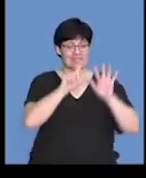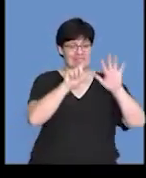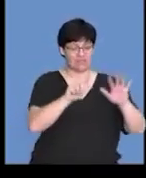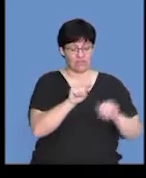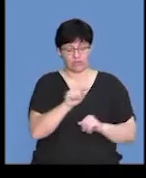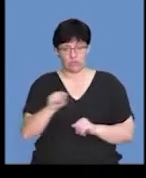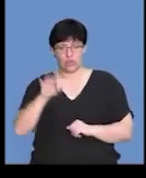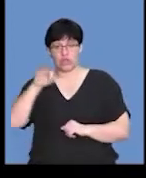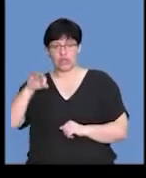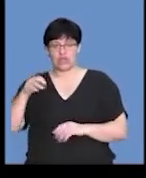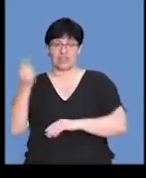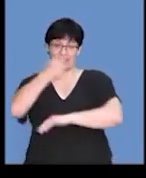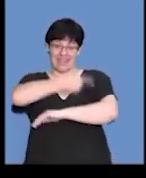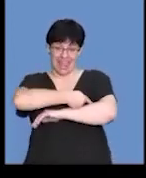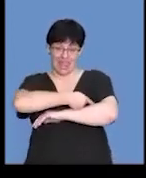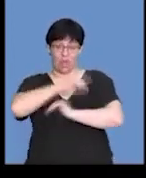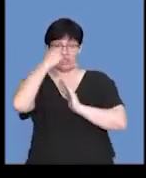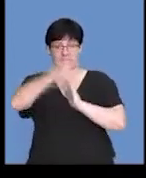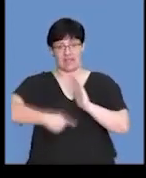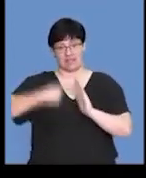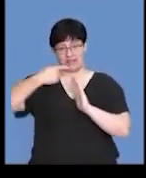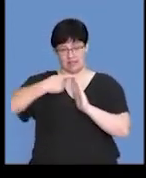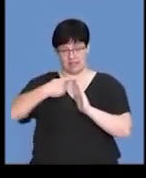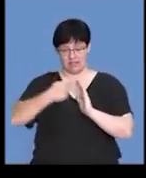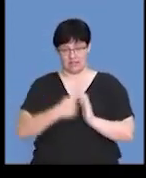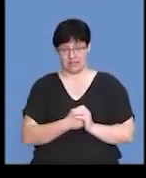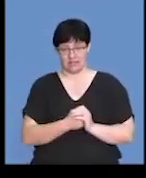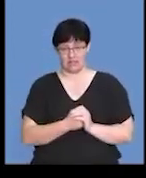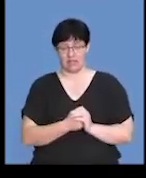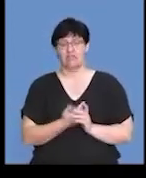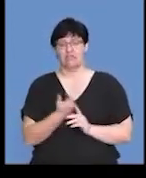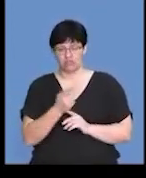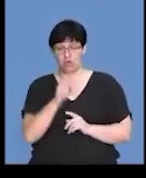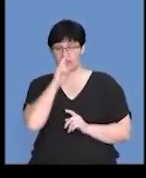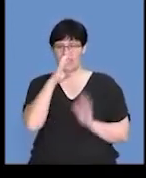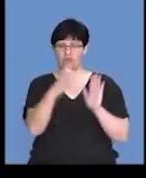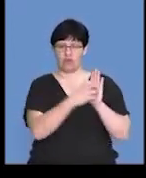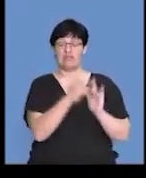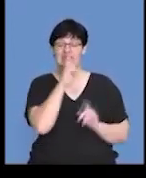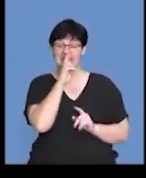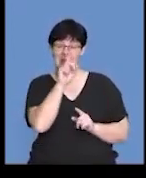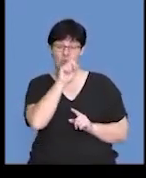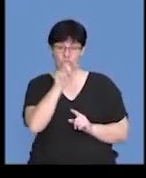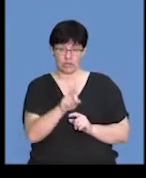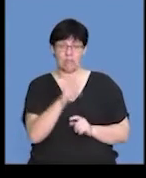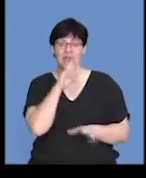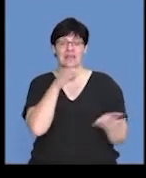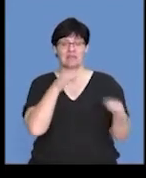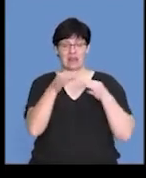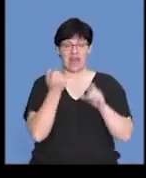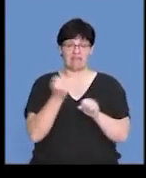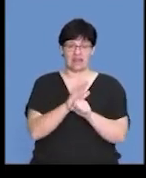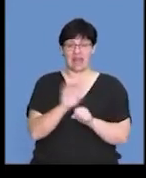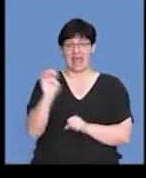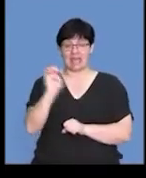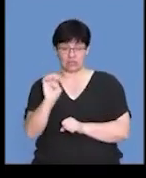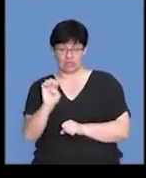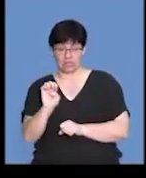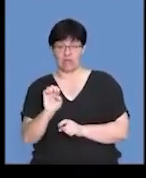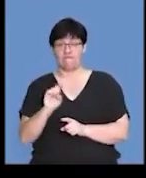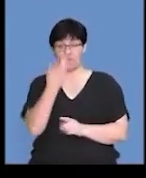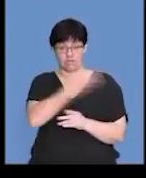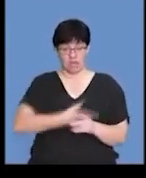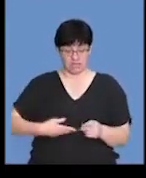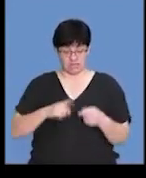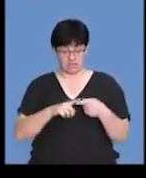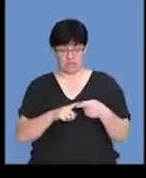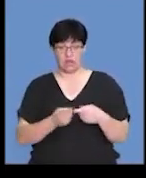13th day of the cycle. So, let's get to the graph. So, I'll read the question again. We need to describe the effect of estrogen. That's the first